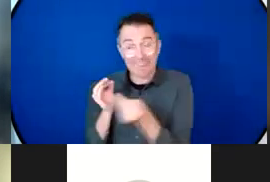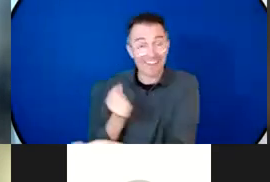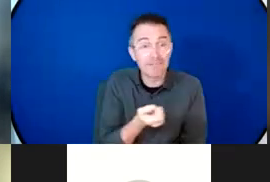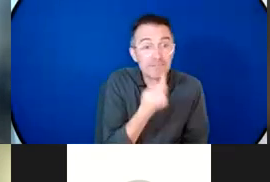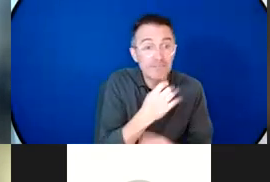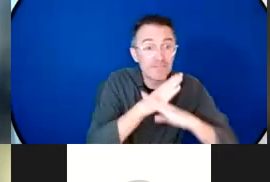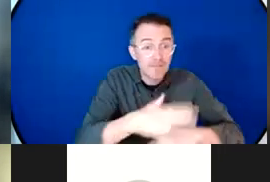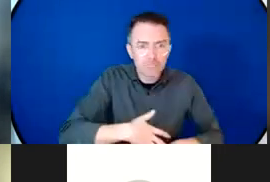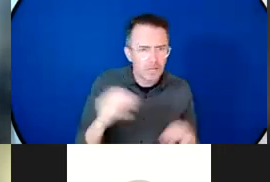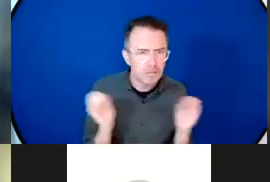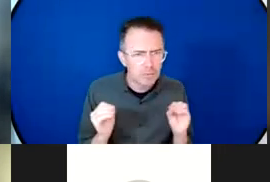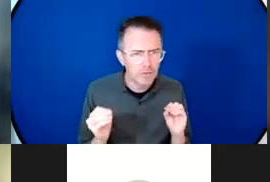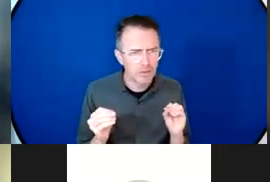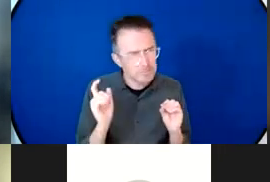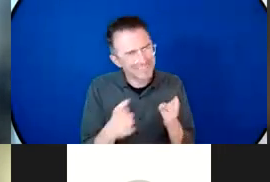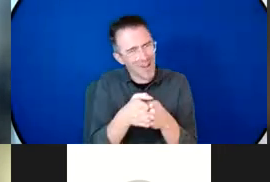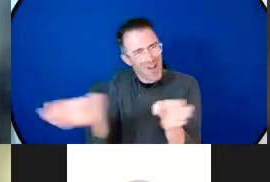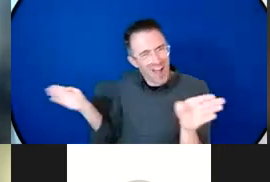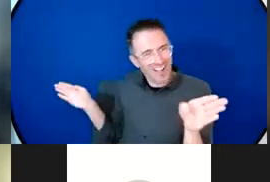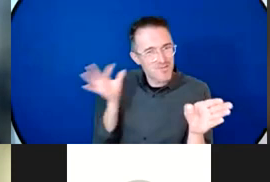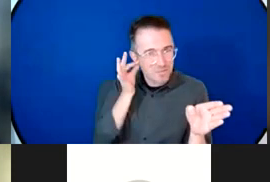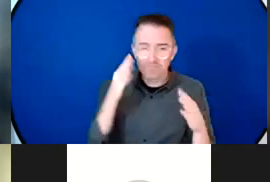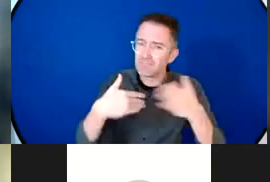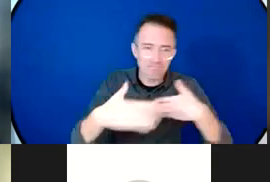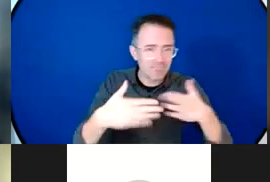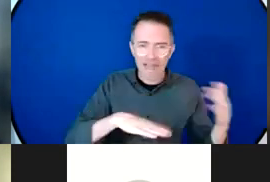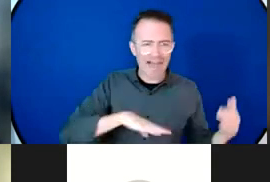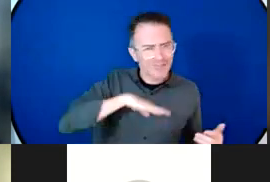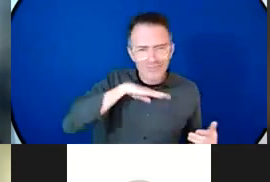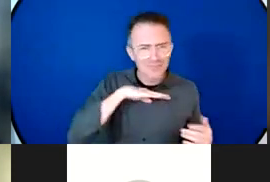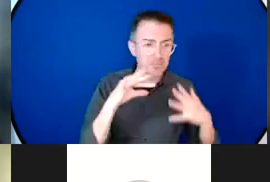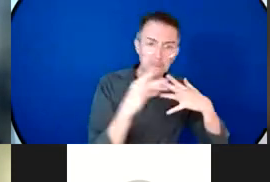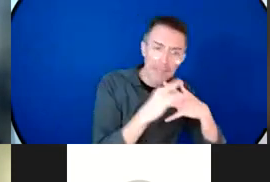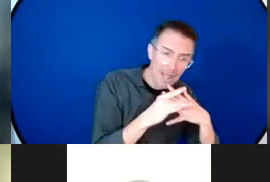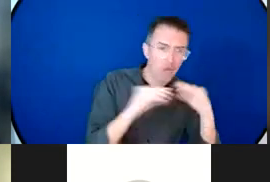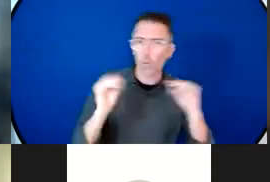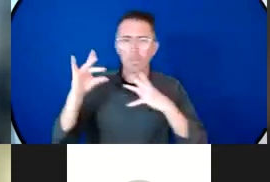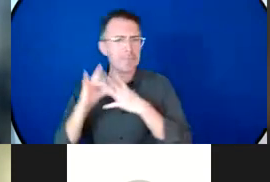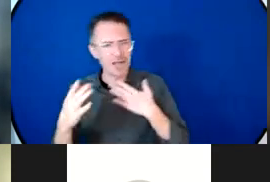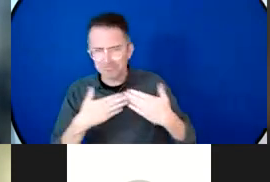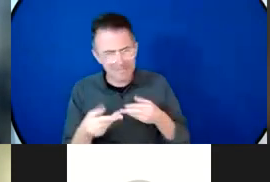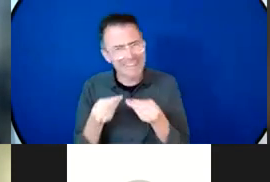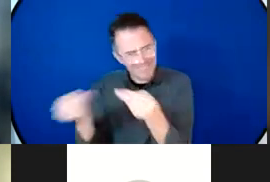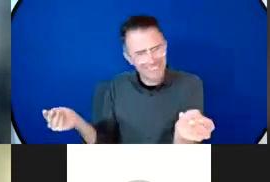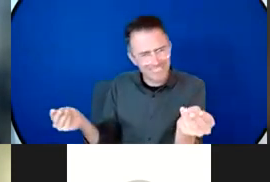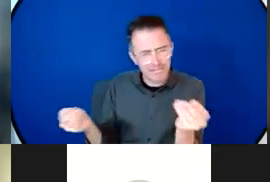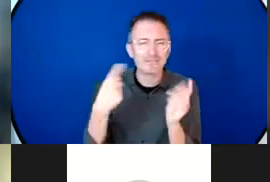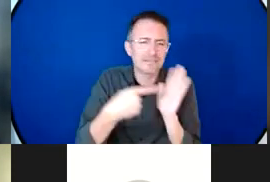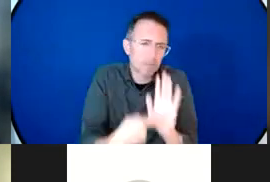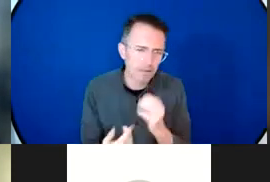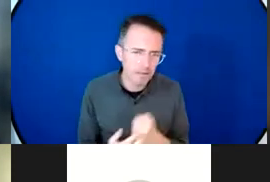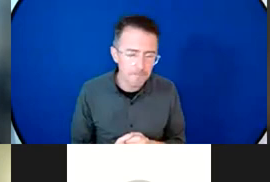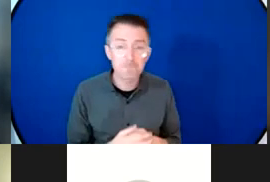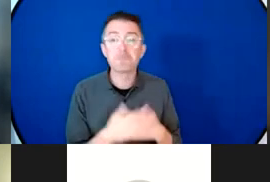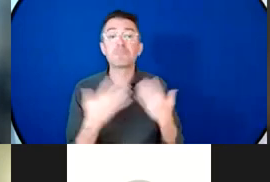to realize the benefits of the MIS for SRH we also need to invest more in emergency preparedness